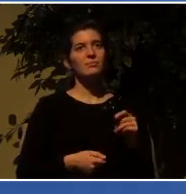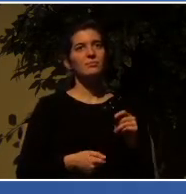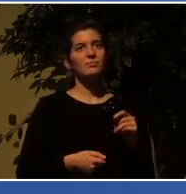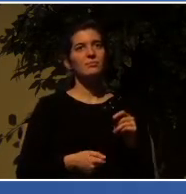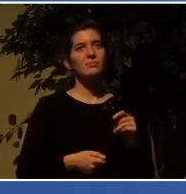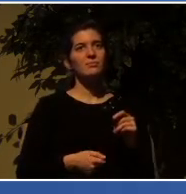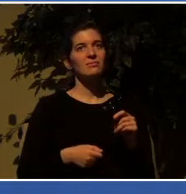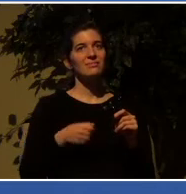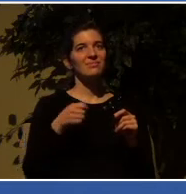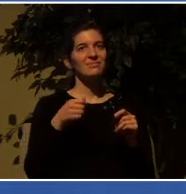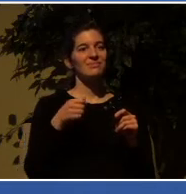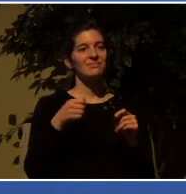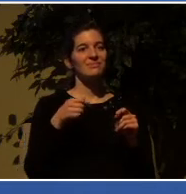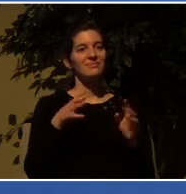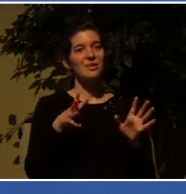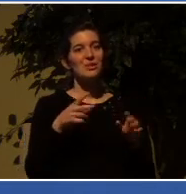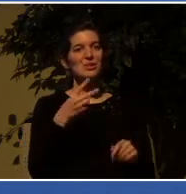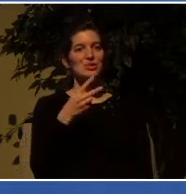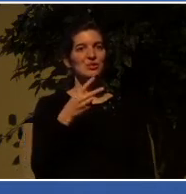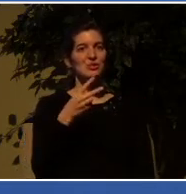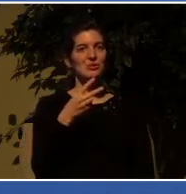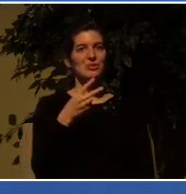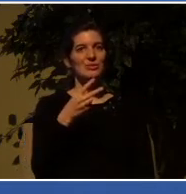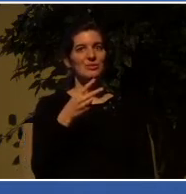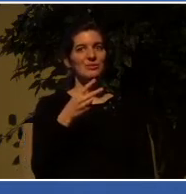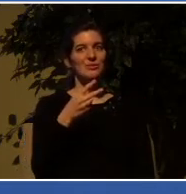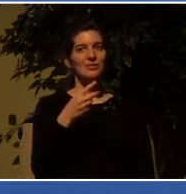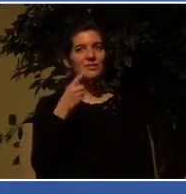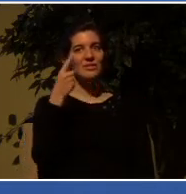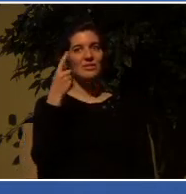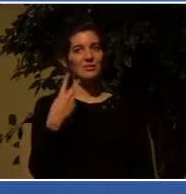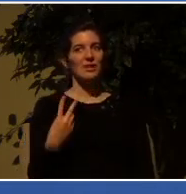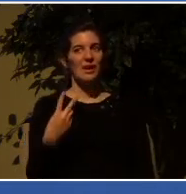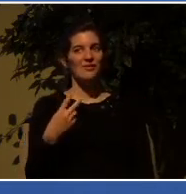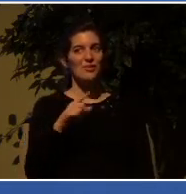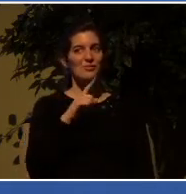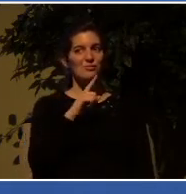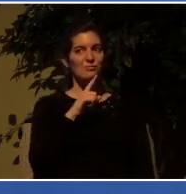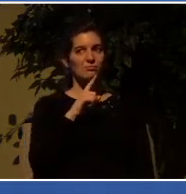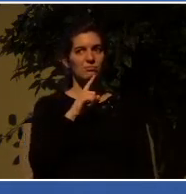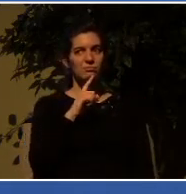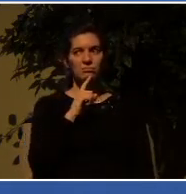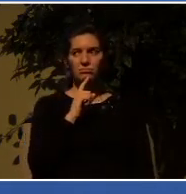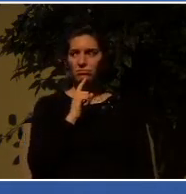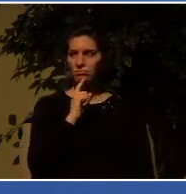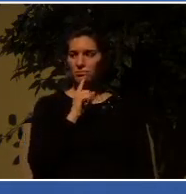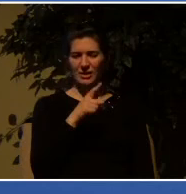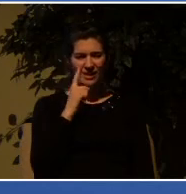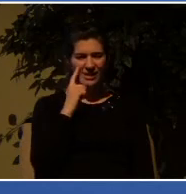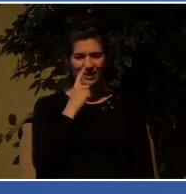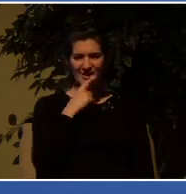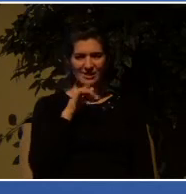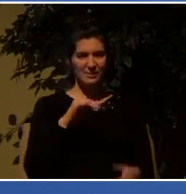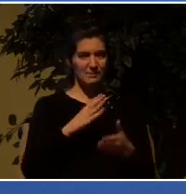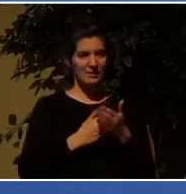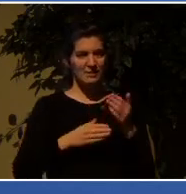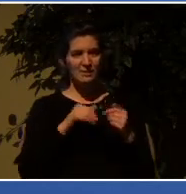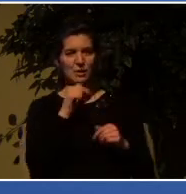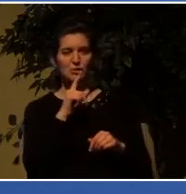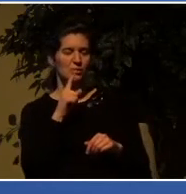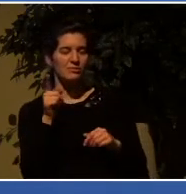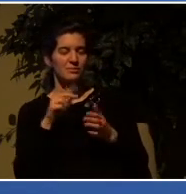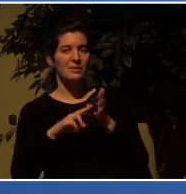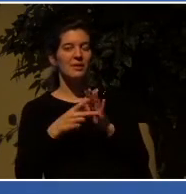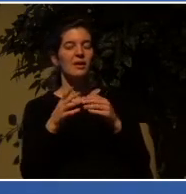real lies in that particular passage. I'll walk you through them just very quickly. First of all, the accusation is